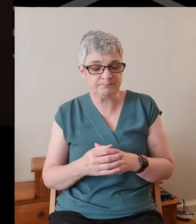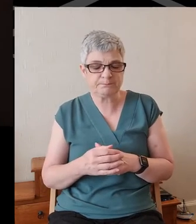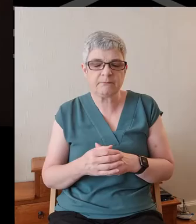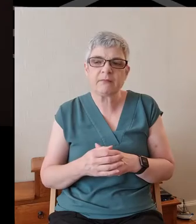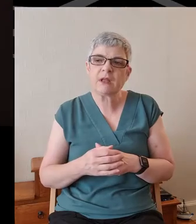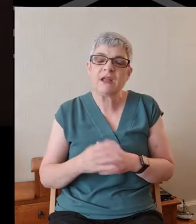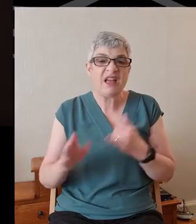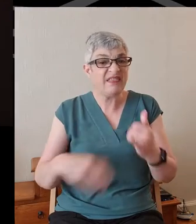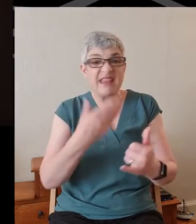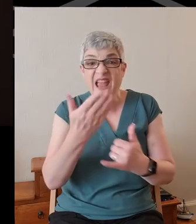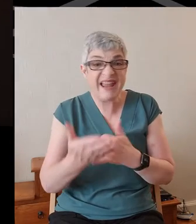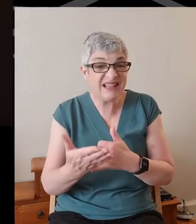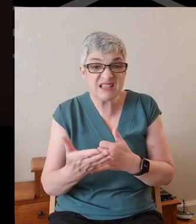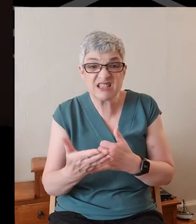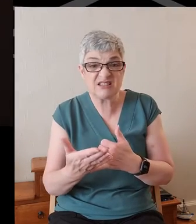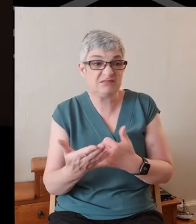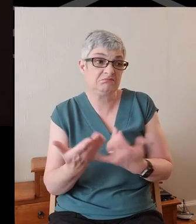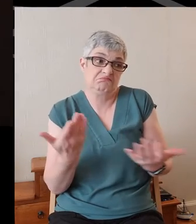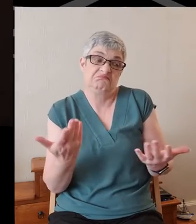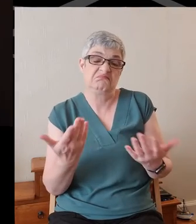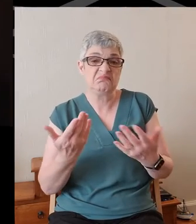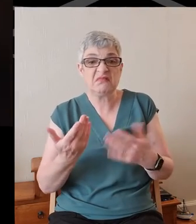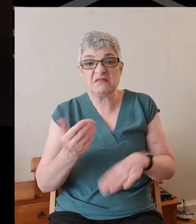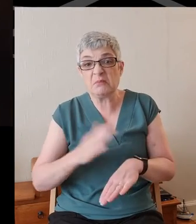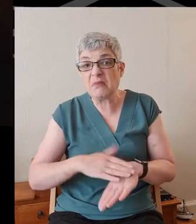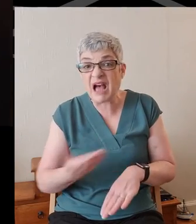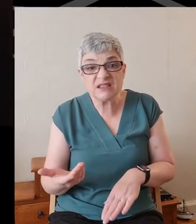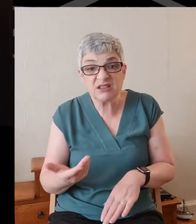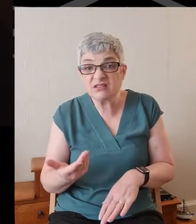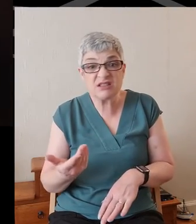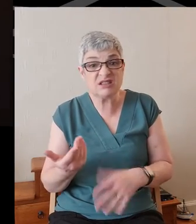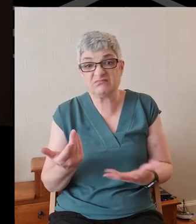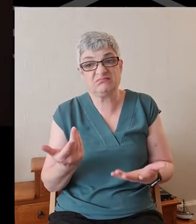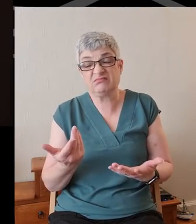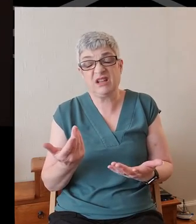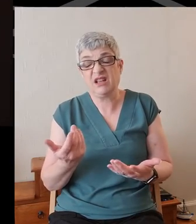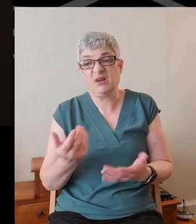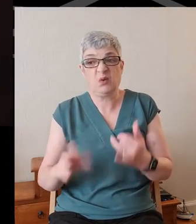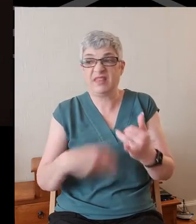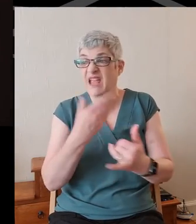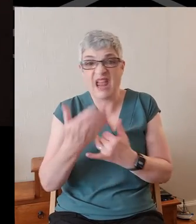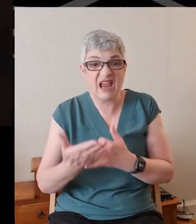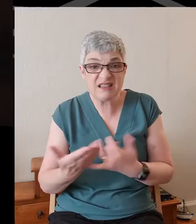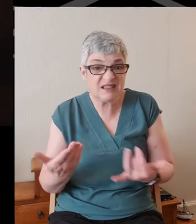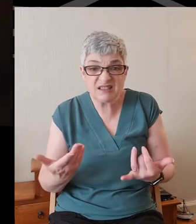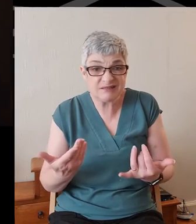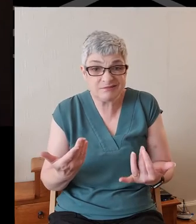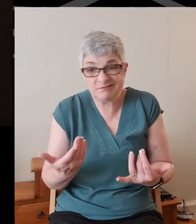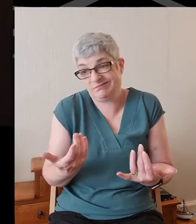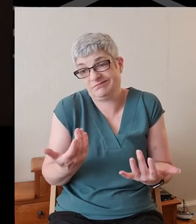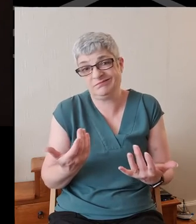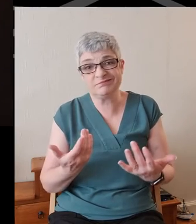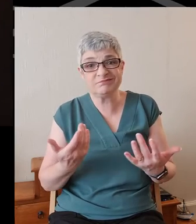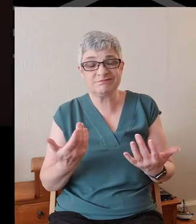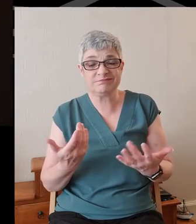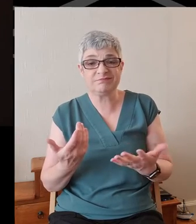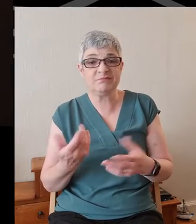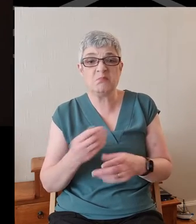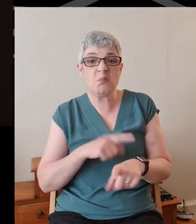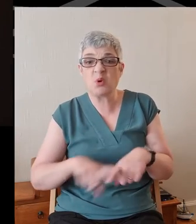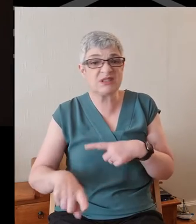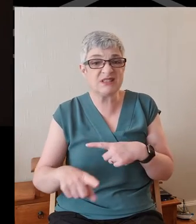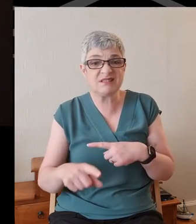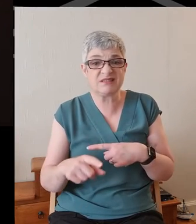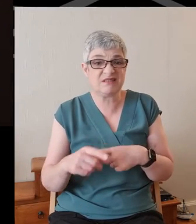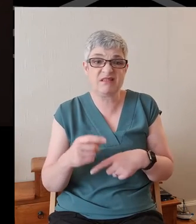What's at the end of it, whether or not what we are doing now has anything to do with what's at the end of it, is something that most